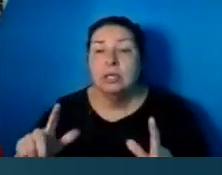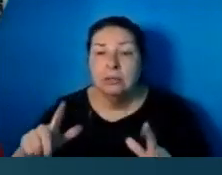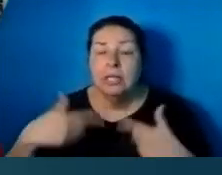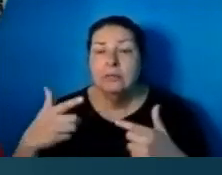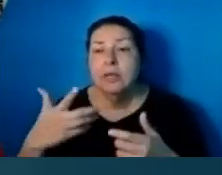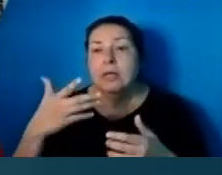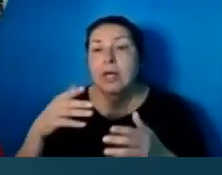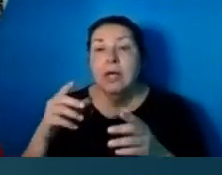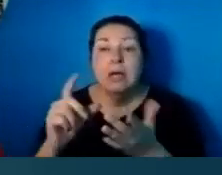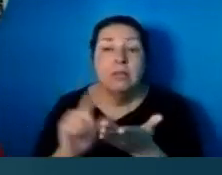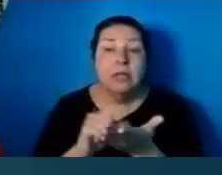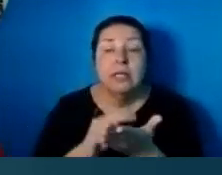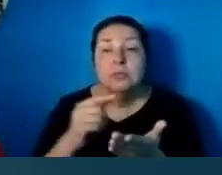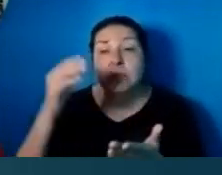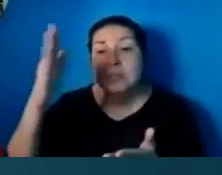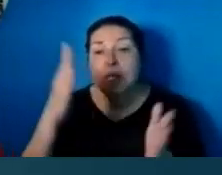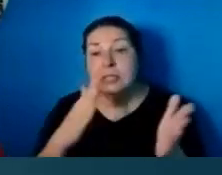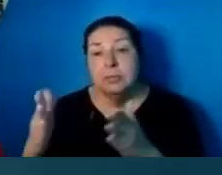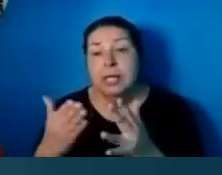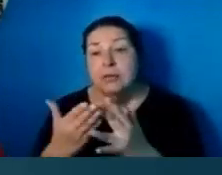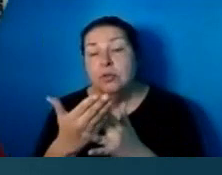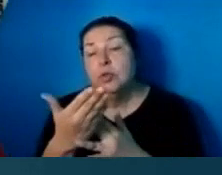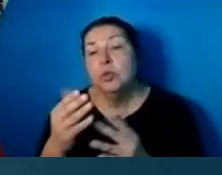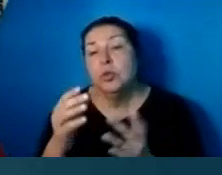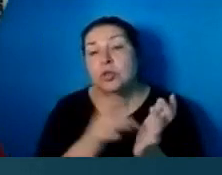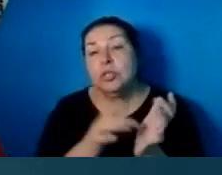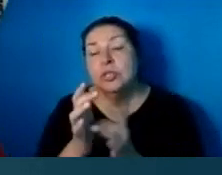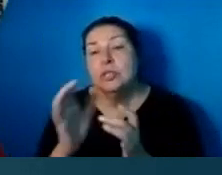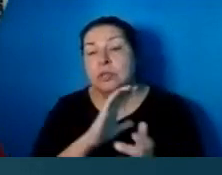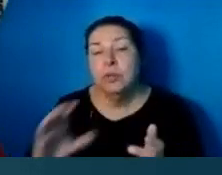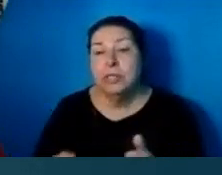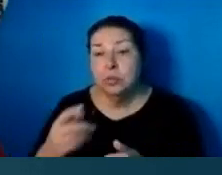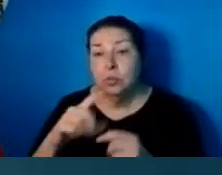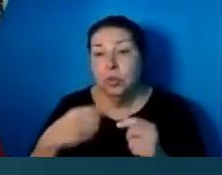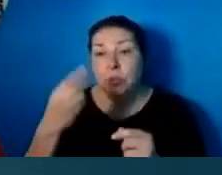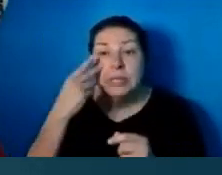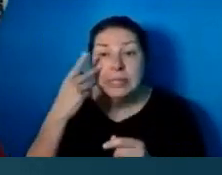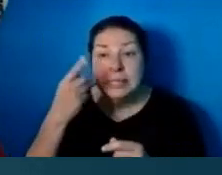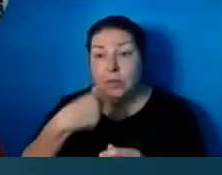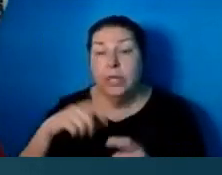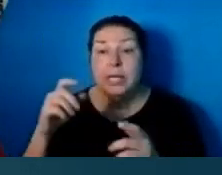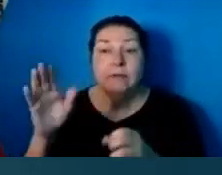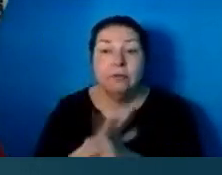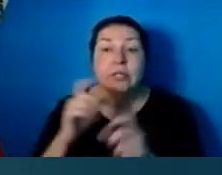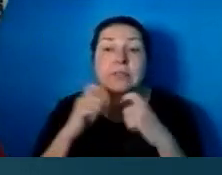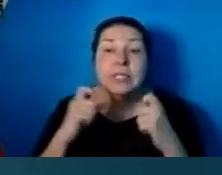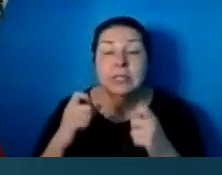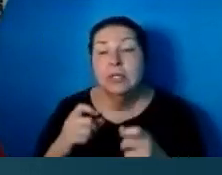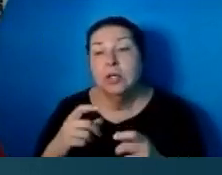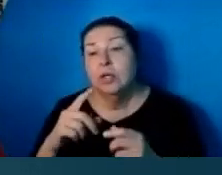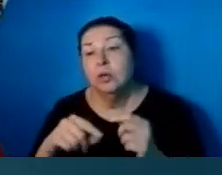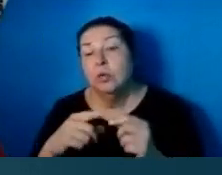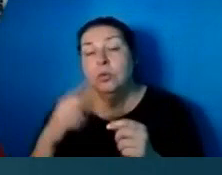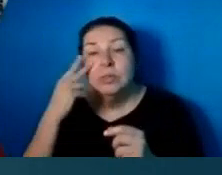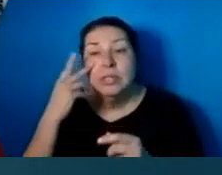salvation through Jesus Christ. When we see that we're sinful, when we see that we can't bridge the